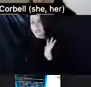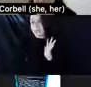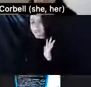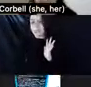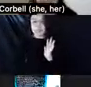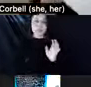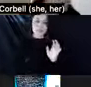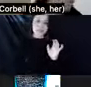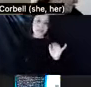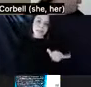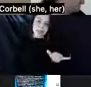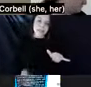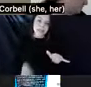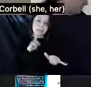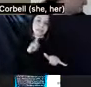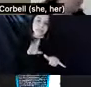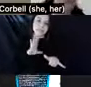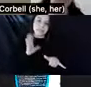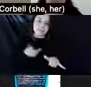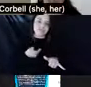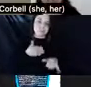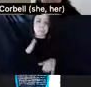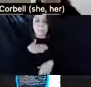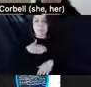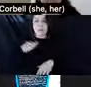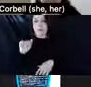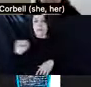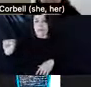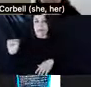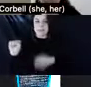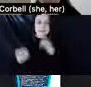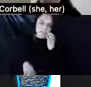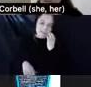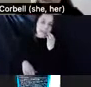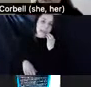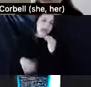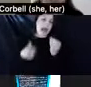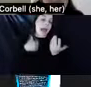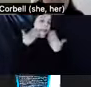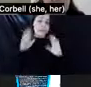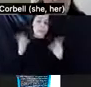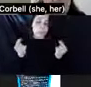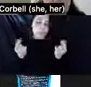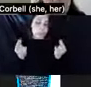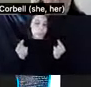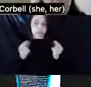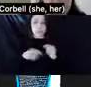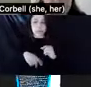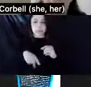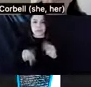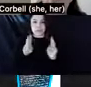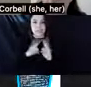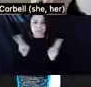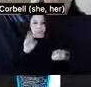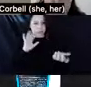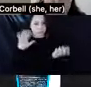rankled my ass. So, yes. So I didn't know what to do. I was so twisted and sure of